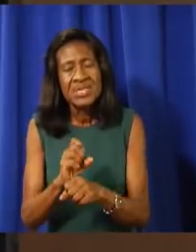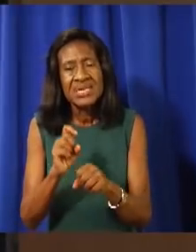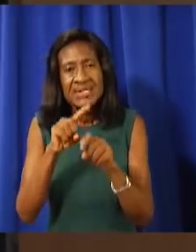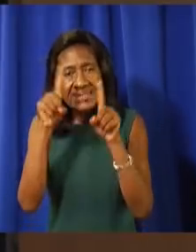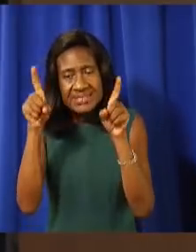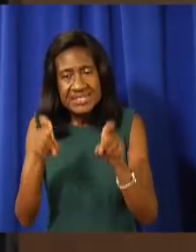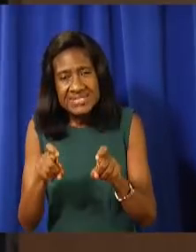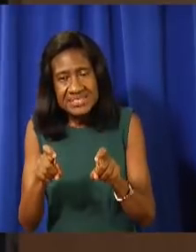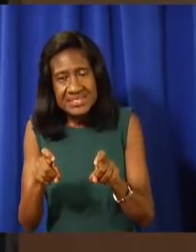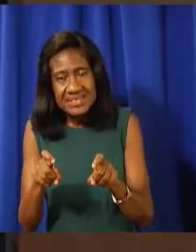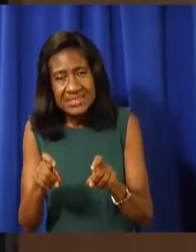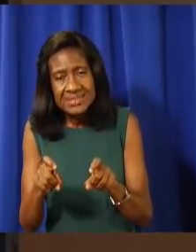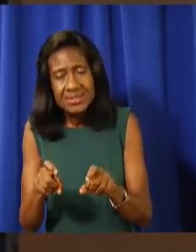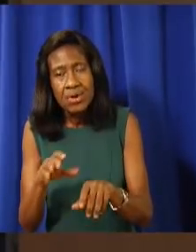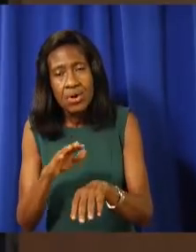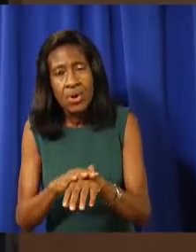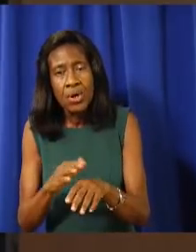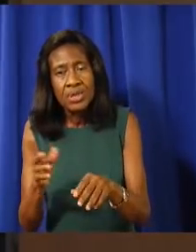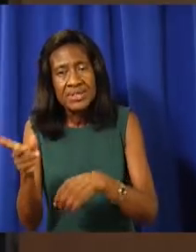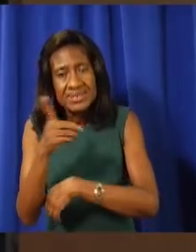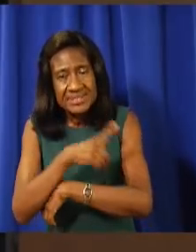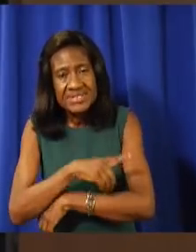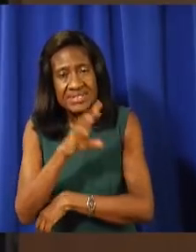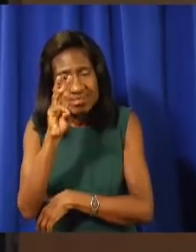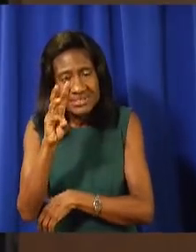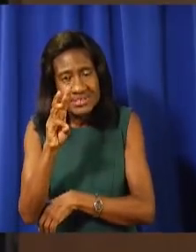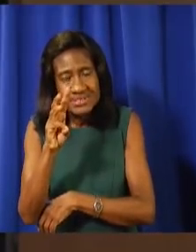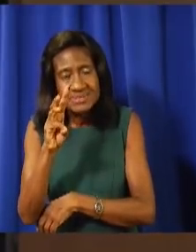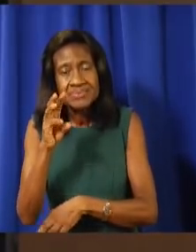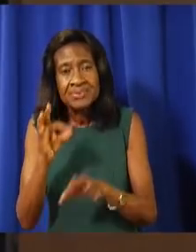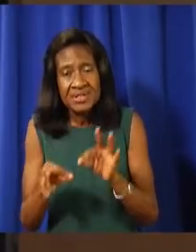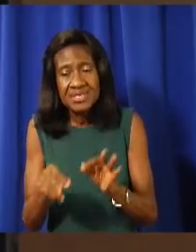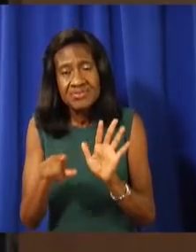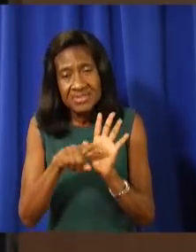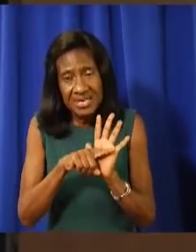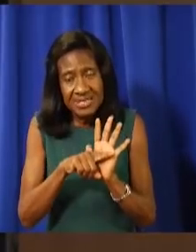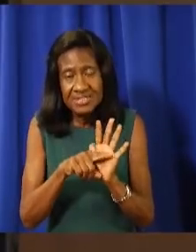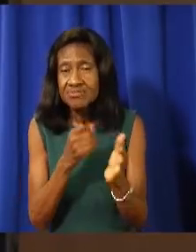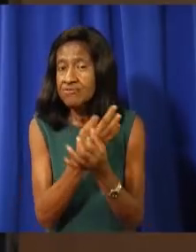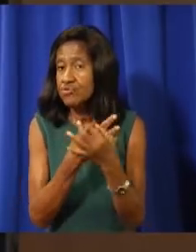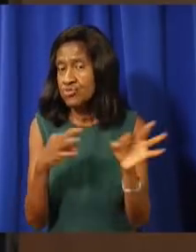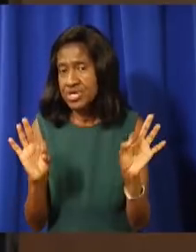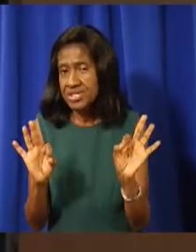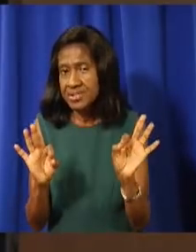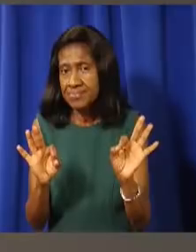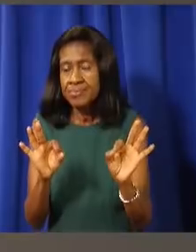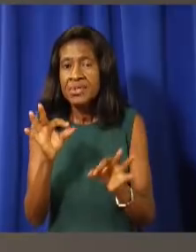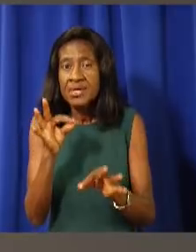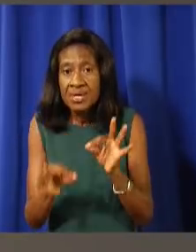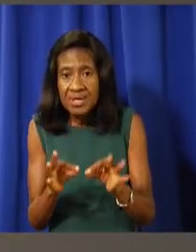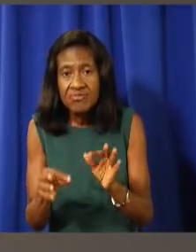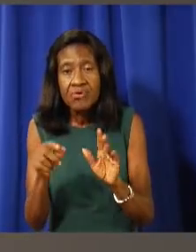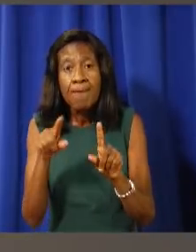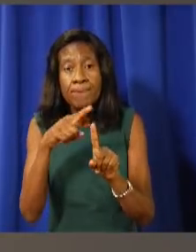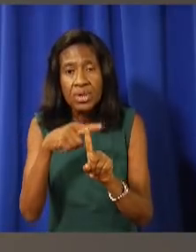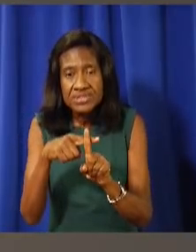Day six. If they're positive, they remain in quarantine. Correct. That's correct. But we also now know that